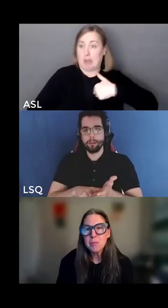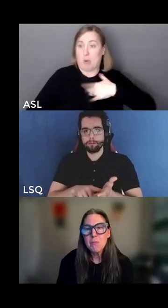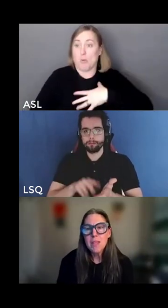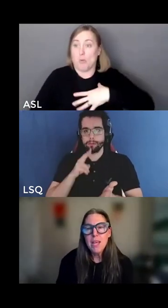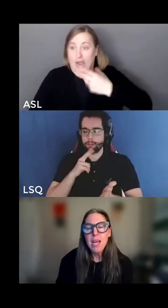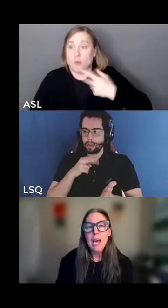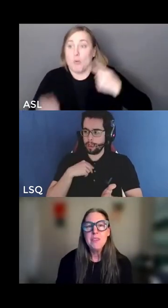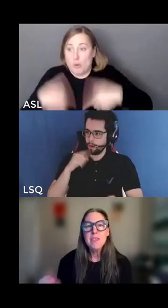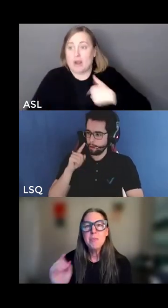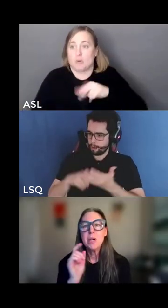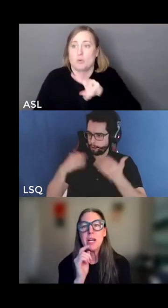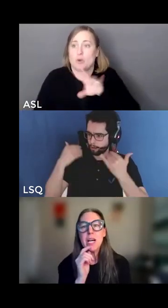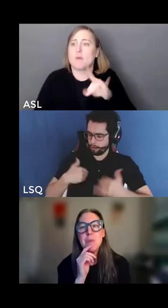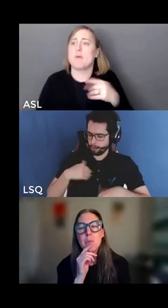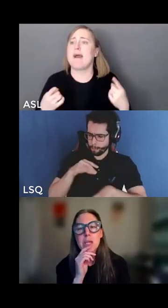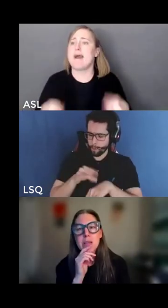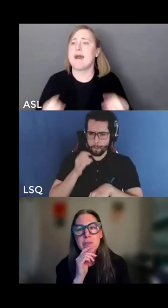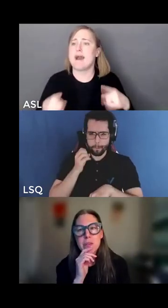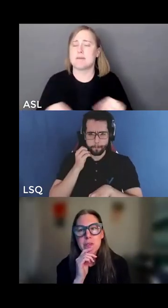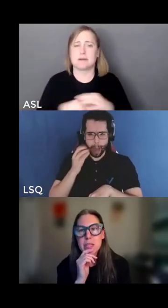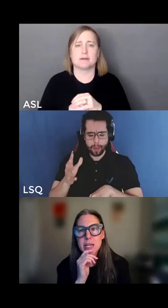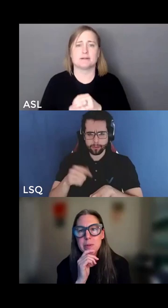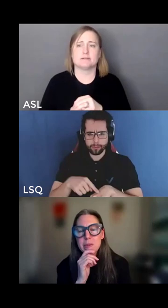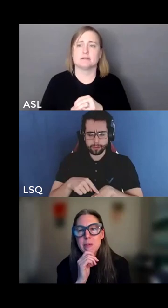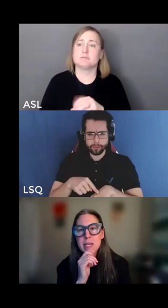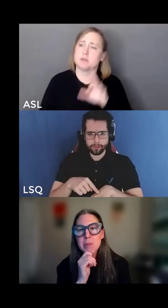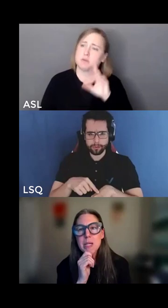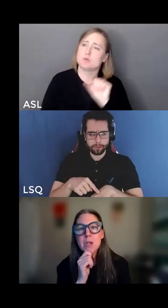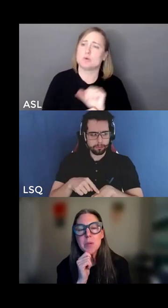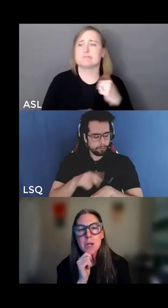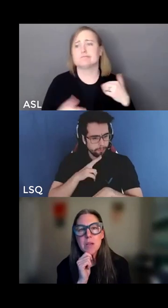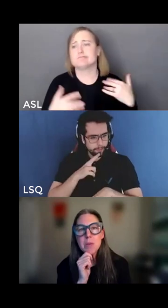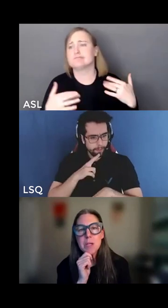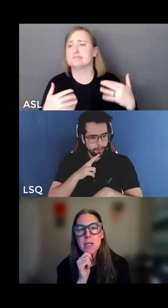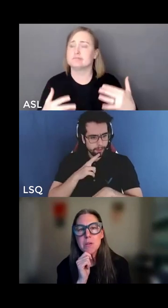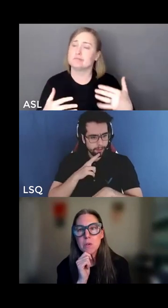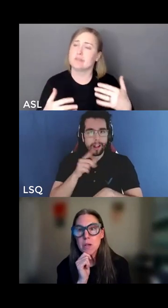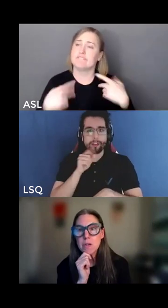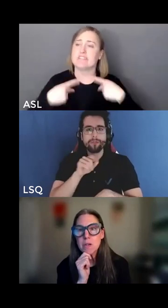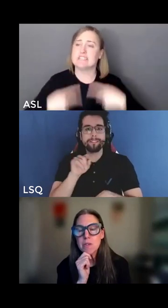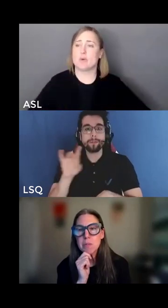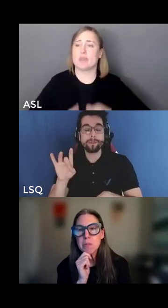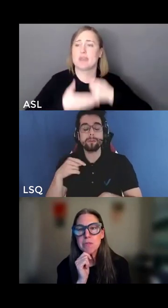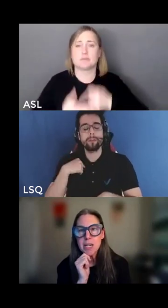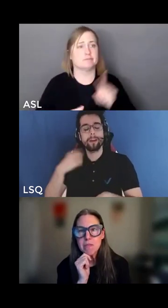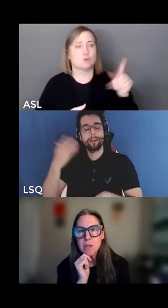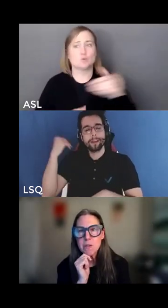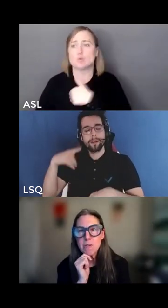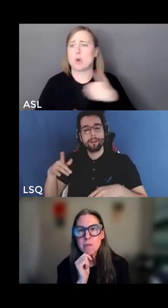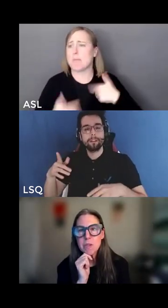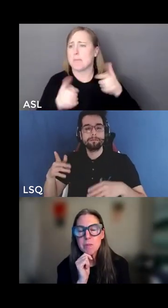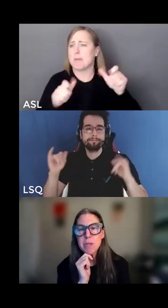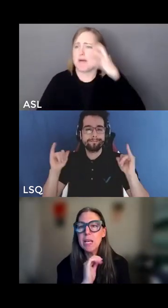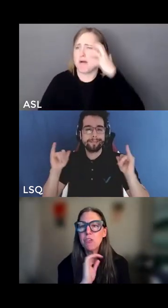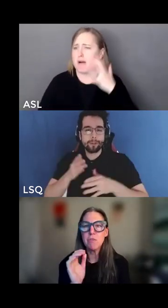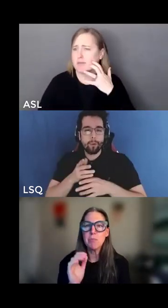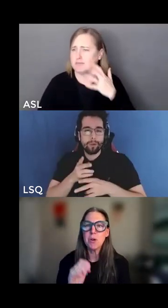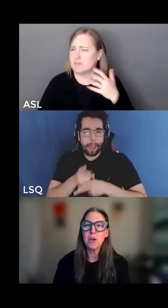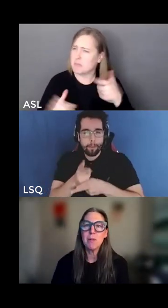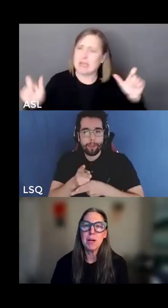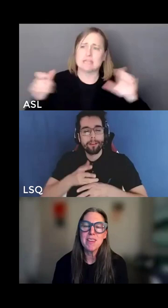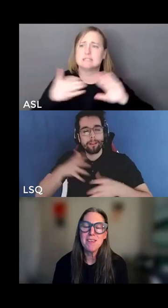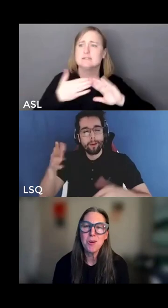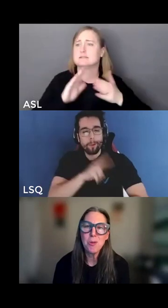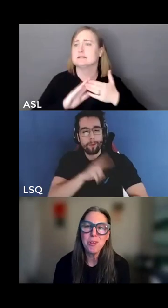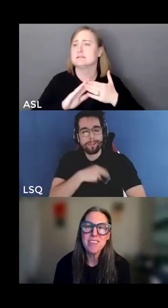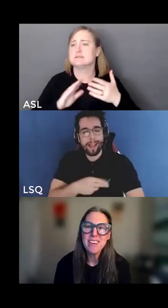at this point i've been working as a physiotherapist at a big urban hospital in toronto for about five years a big hiv